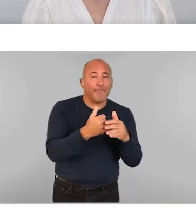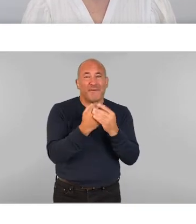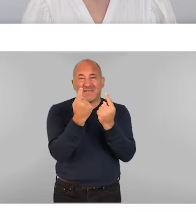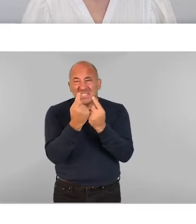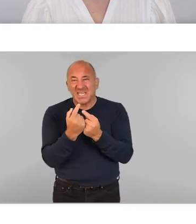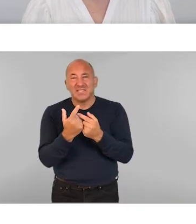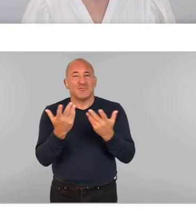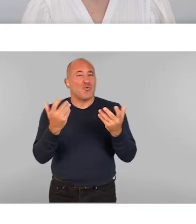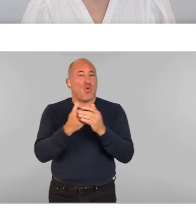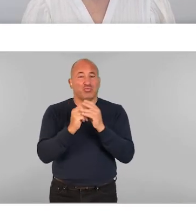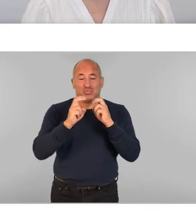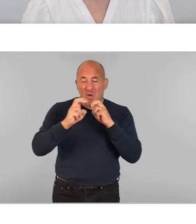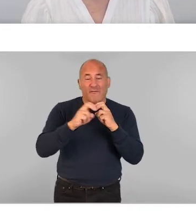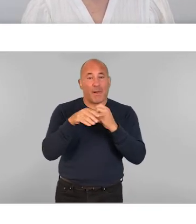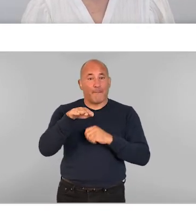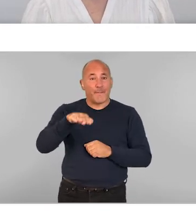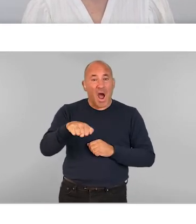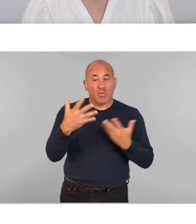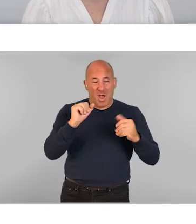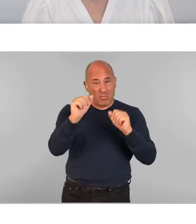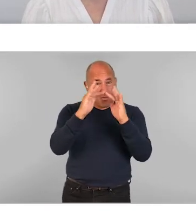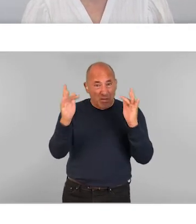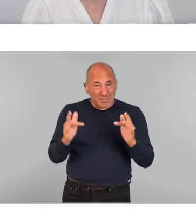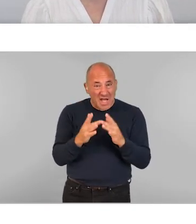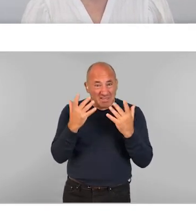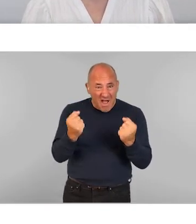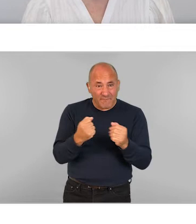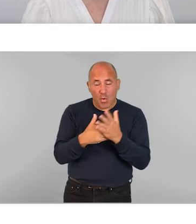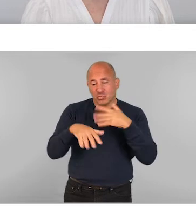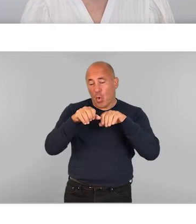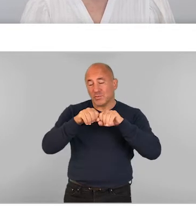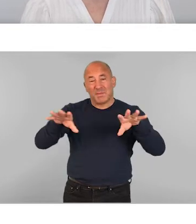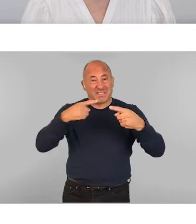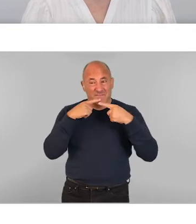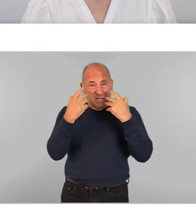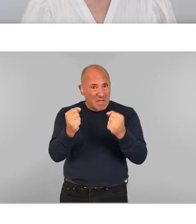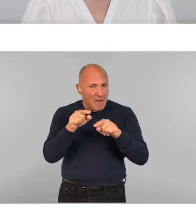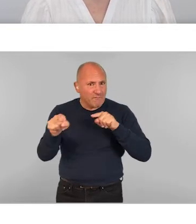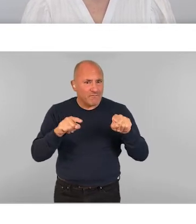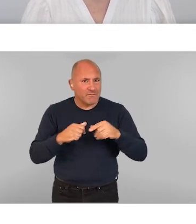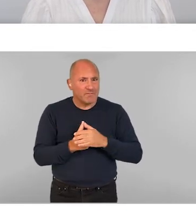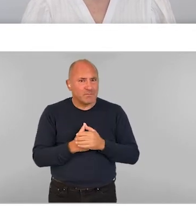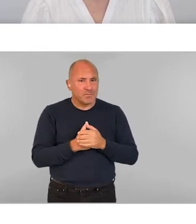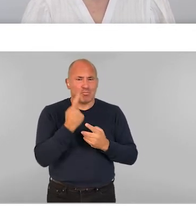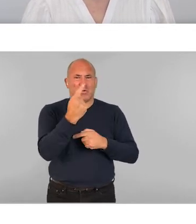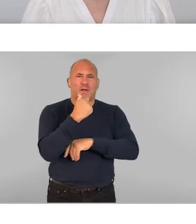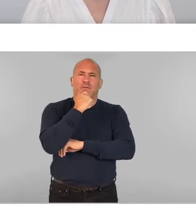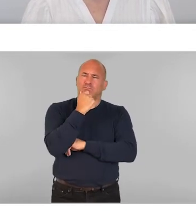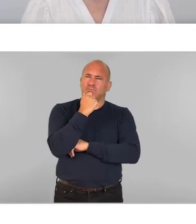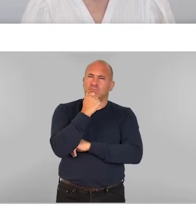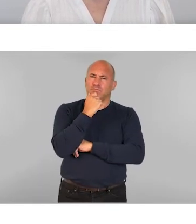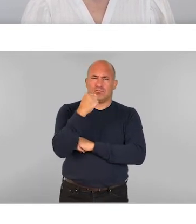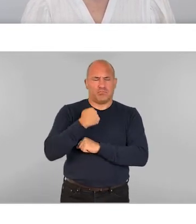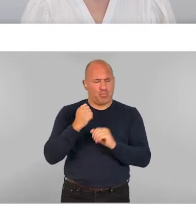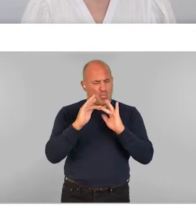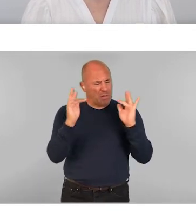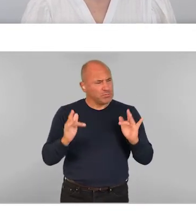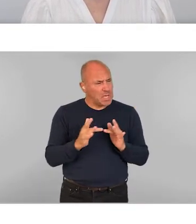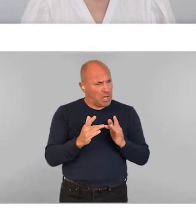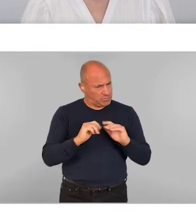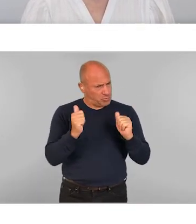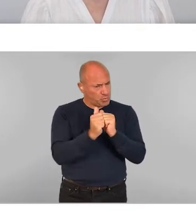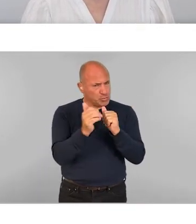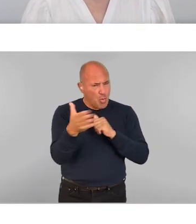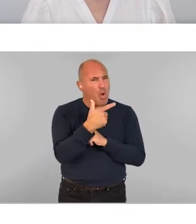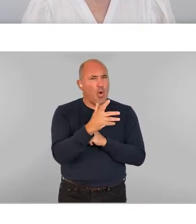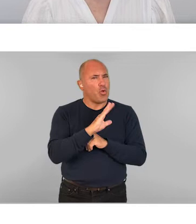details of travel and parking on your website or social media outputs? Ask yourself how user friendly your website is. Do you